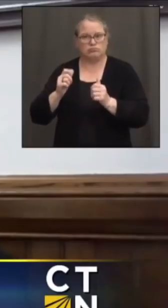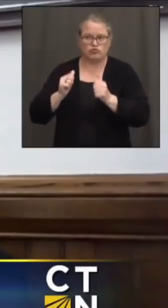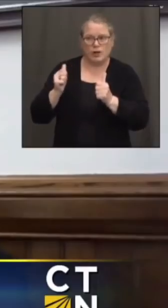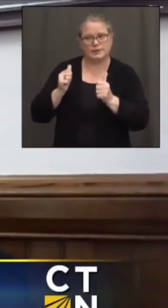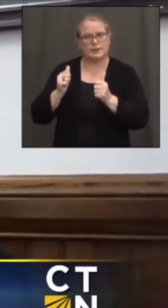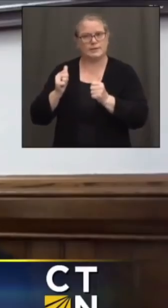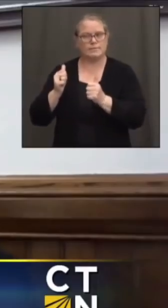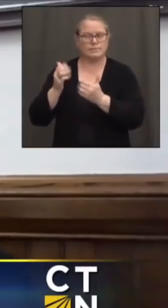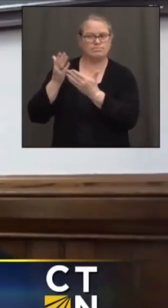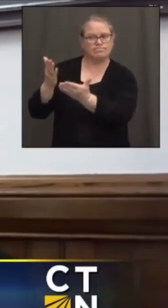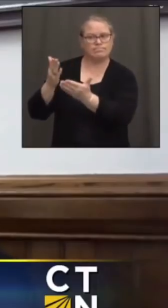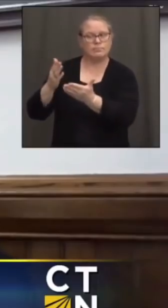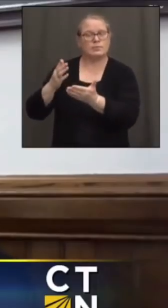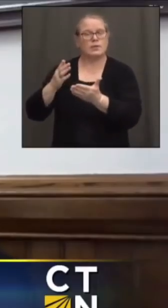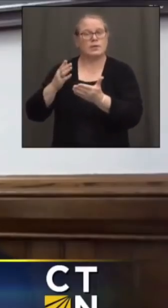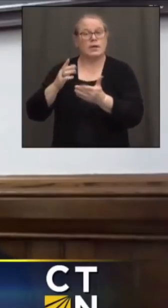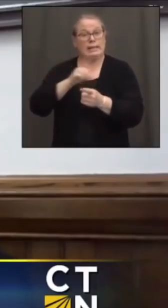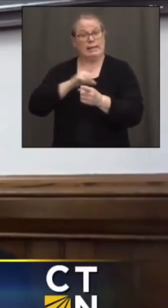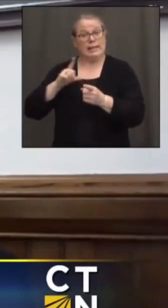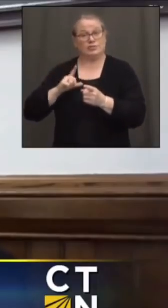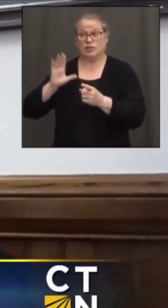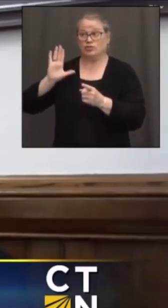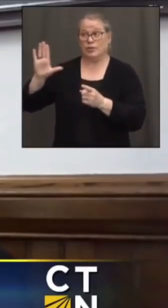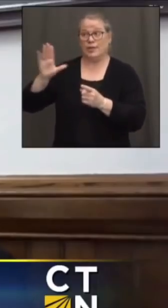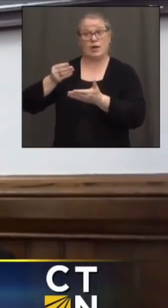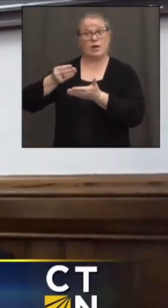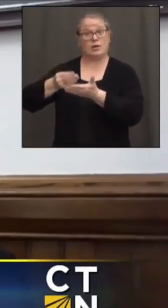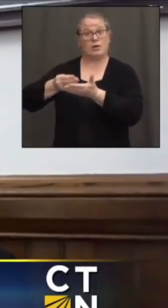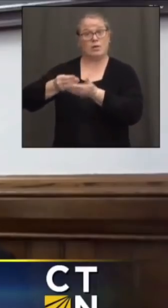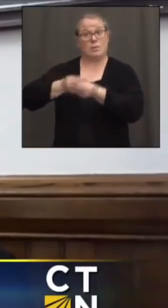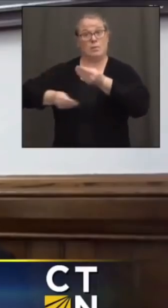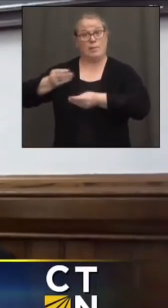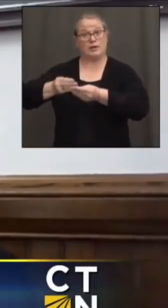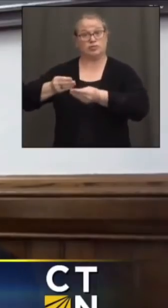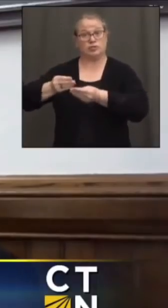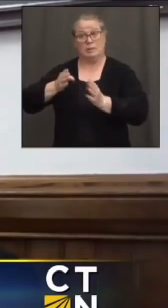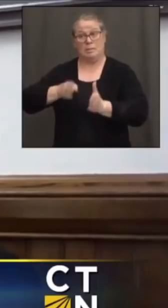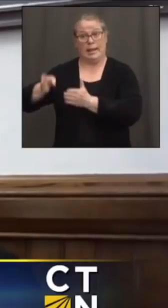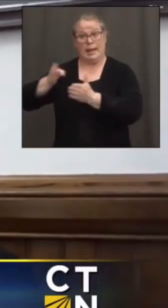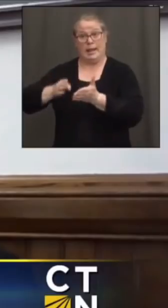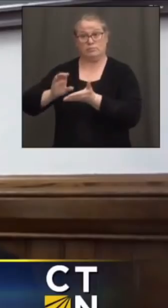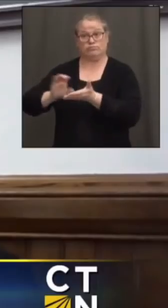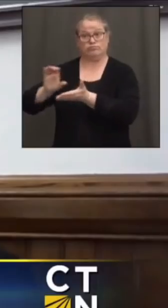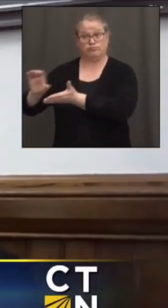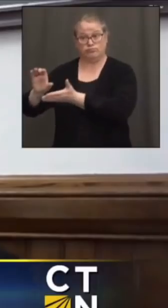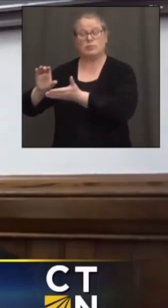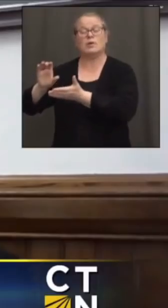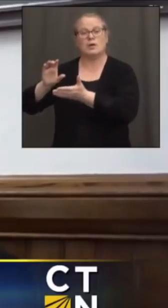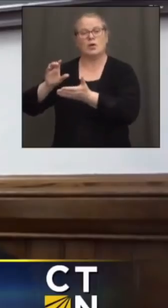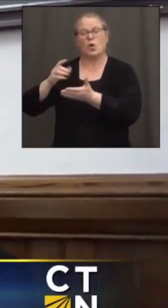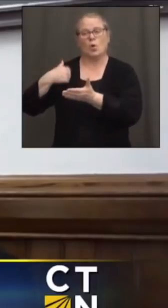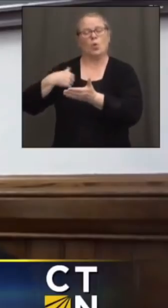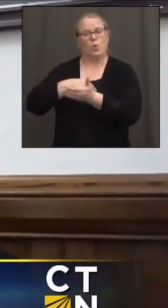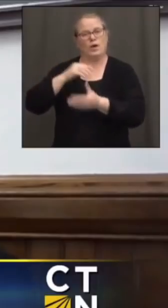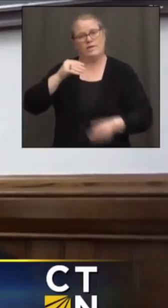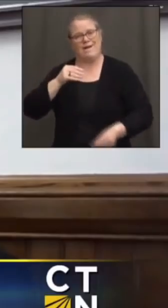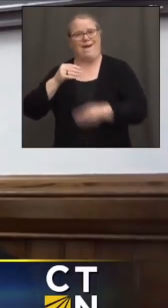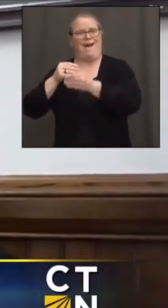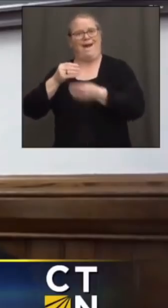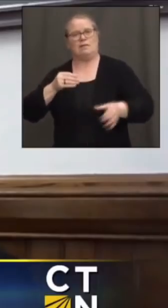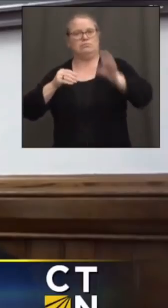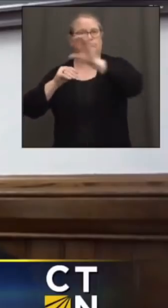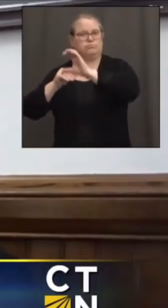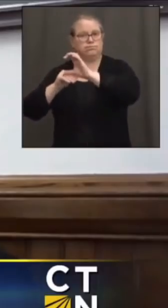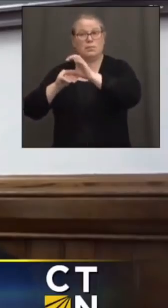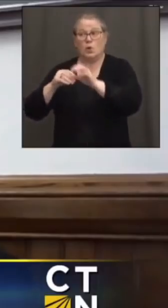has put in their proposed appropriations budget. This, we understand that there's an urgency. And at the